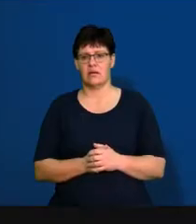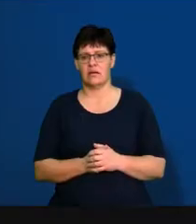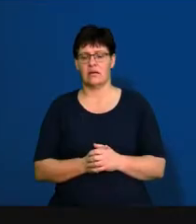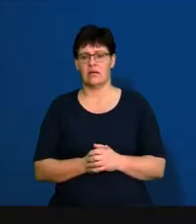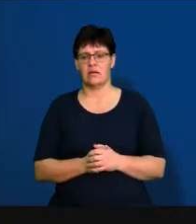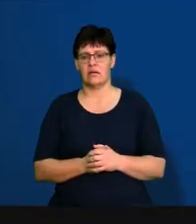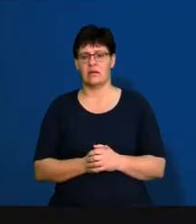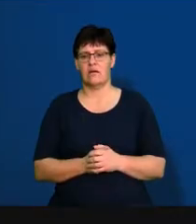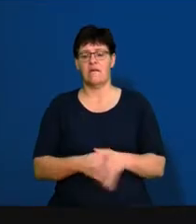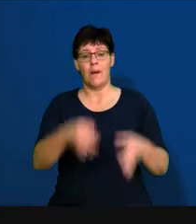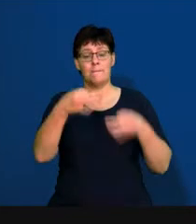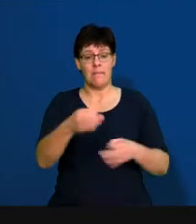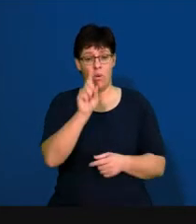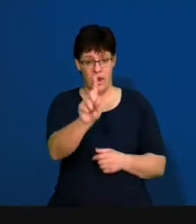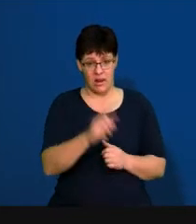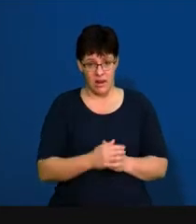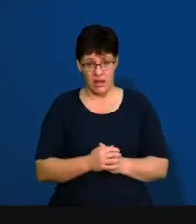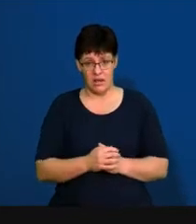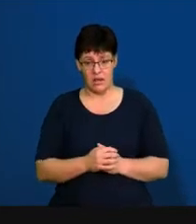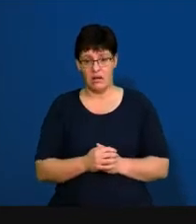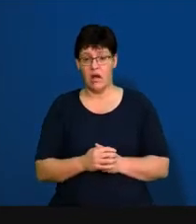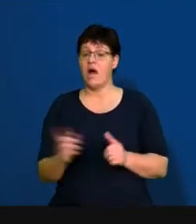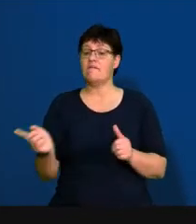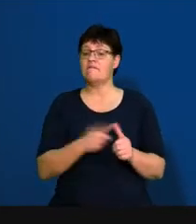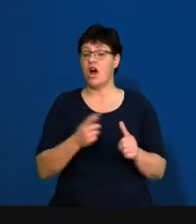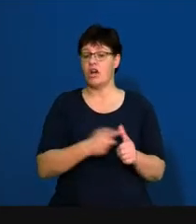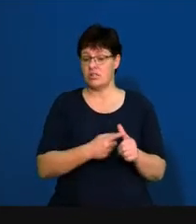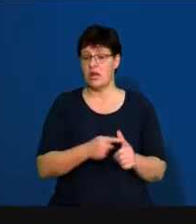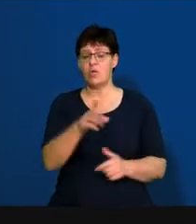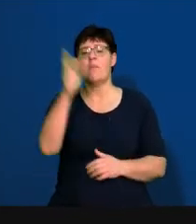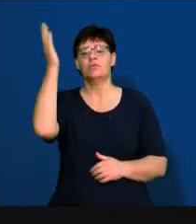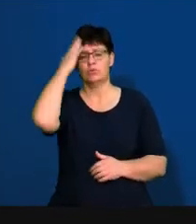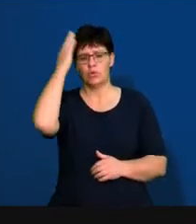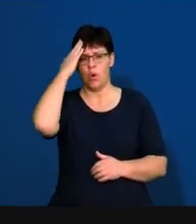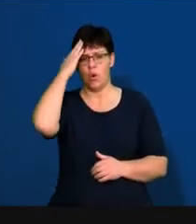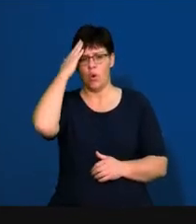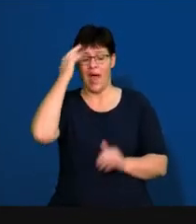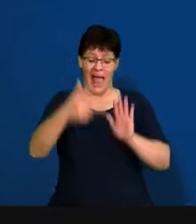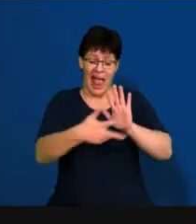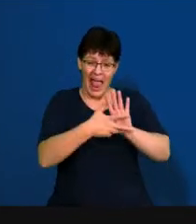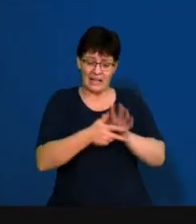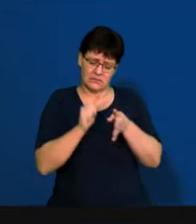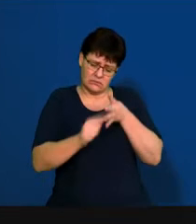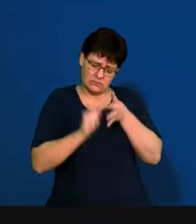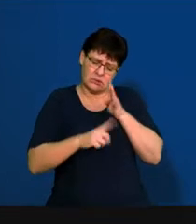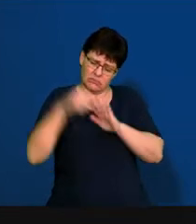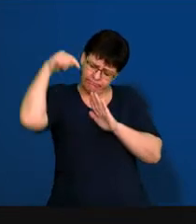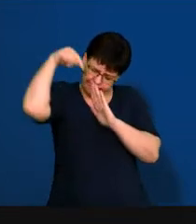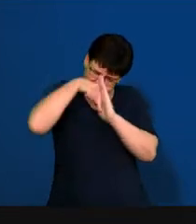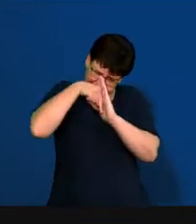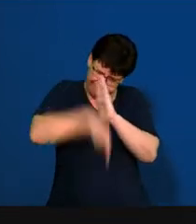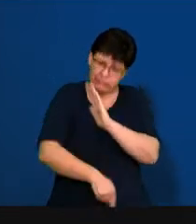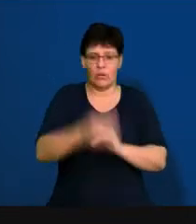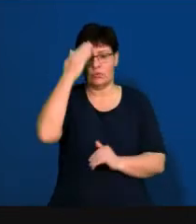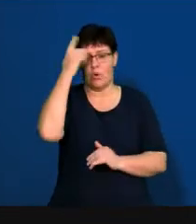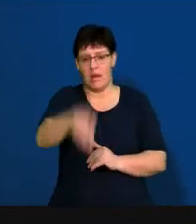All right. So for paper one, one of the first things that you must know is that you must know all the acts in detail, right, including